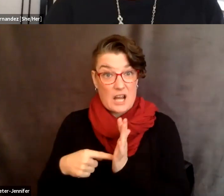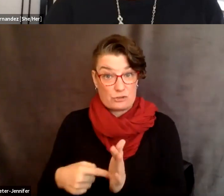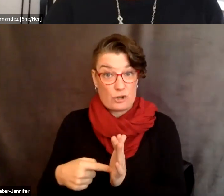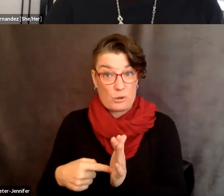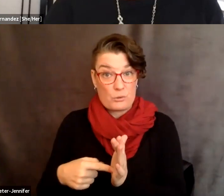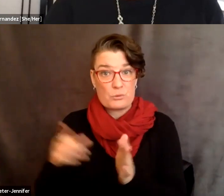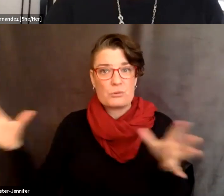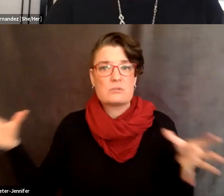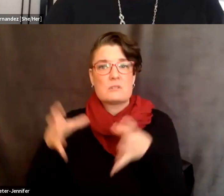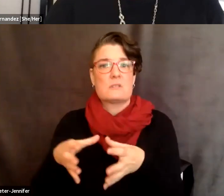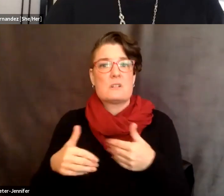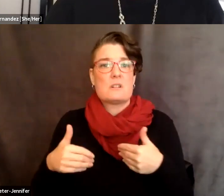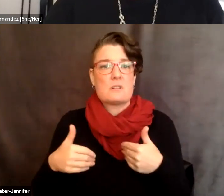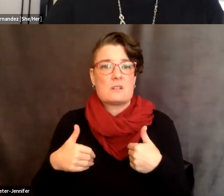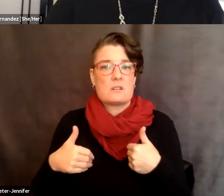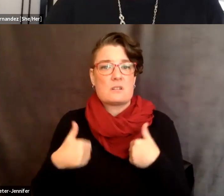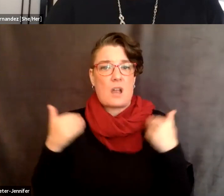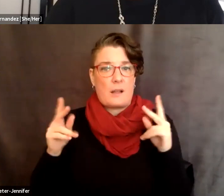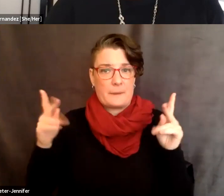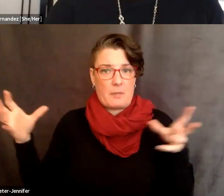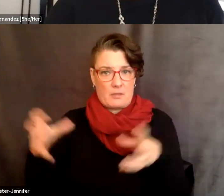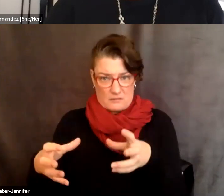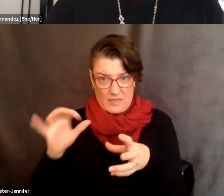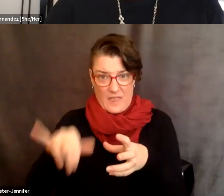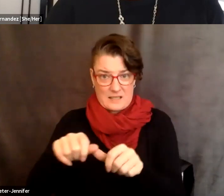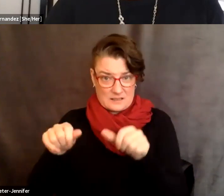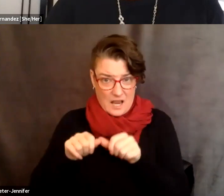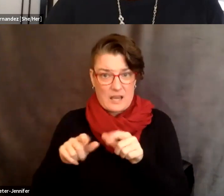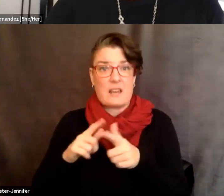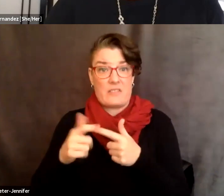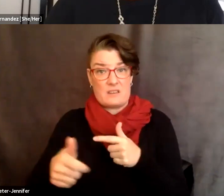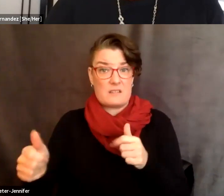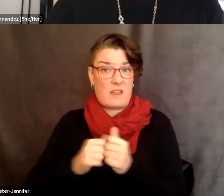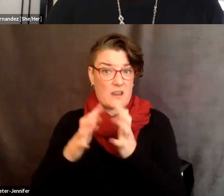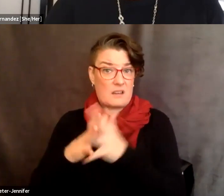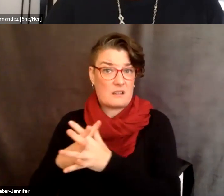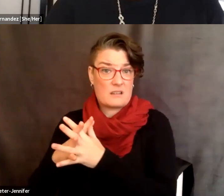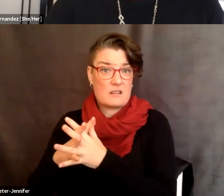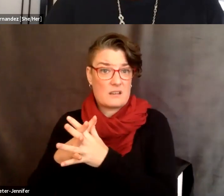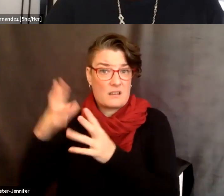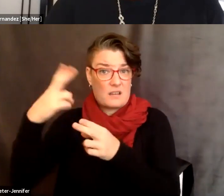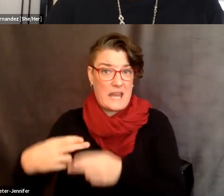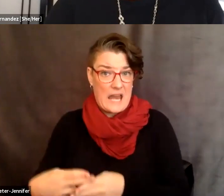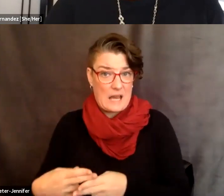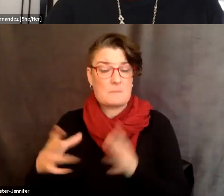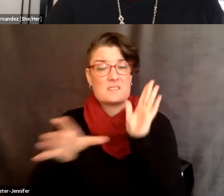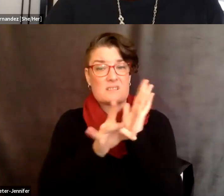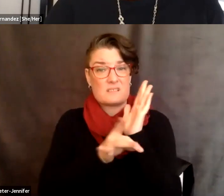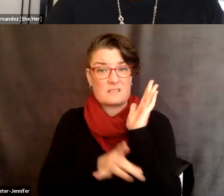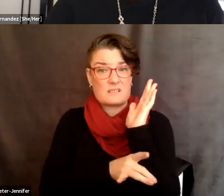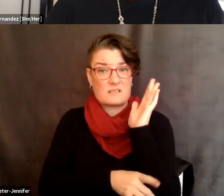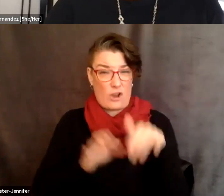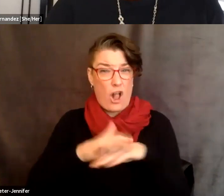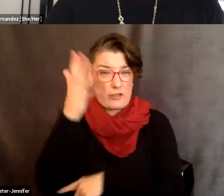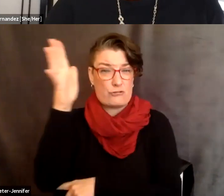brings groups of young people to that site and they engage in that work of putting up, um, those names, attaching them to the tree. So there are